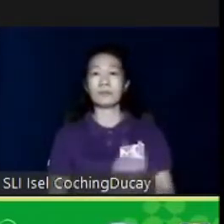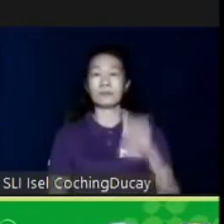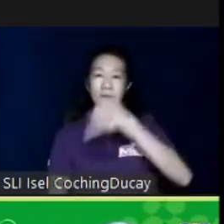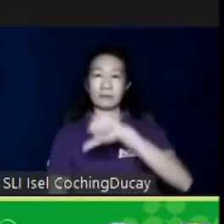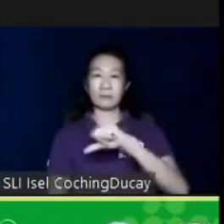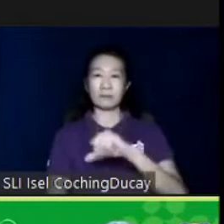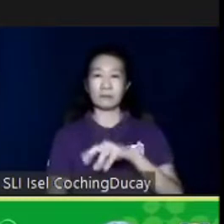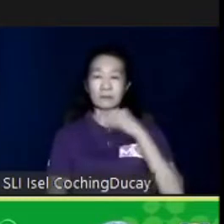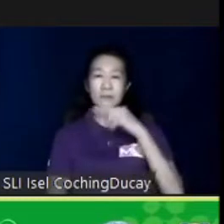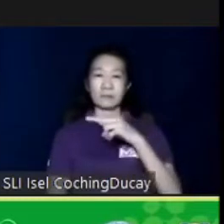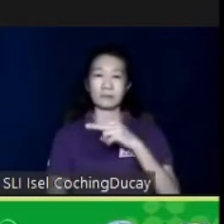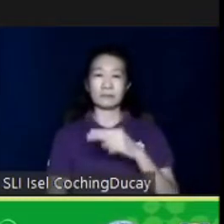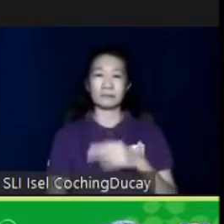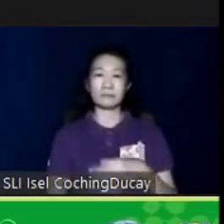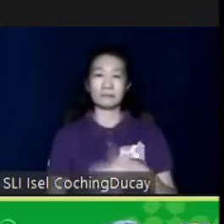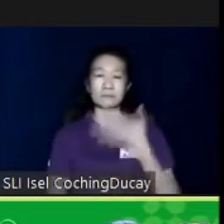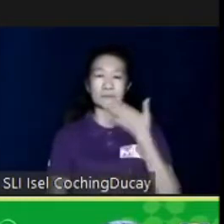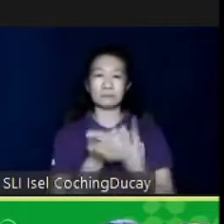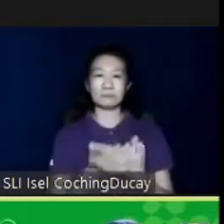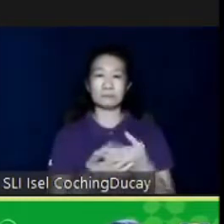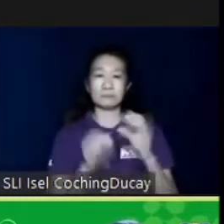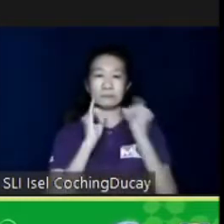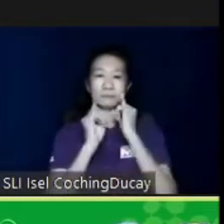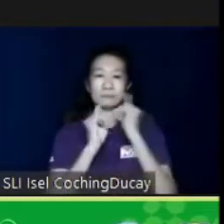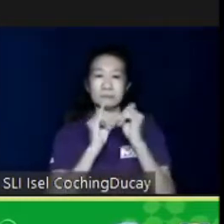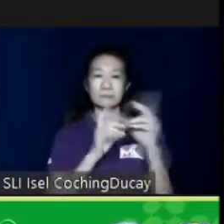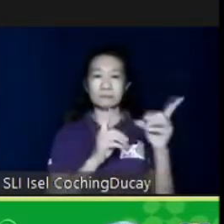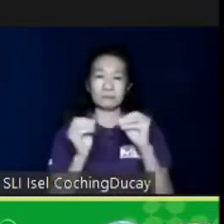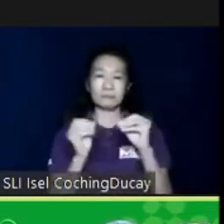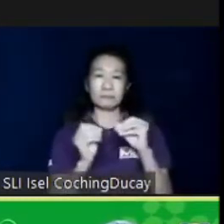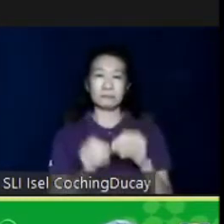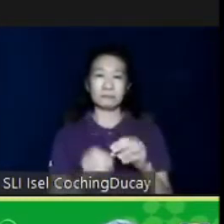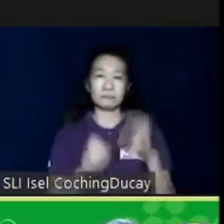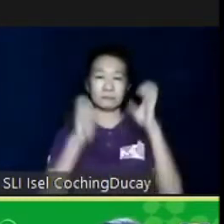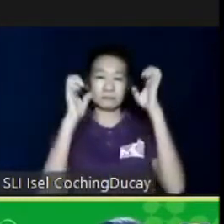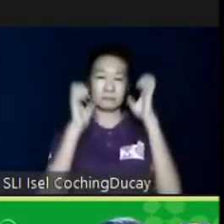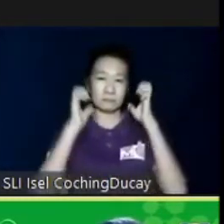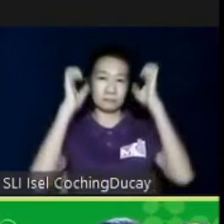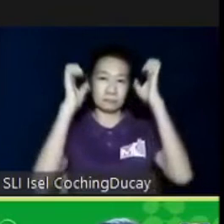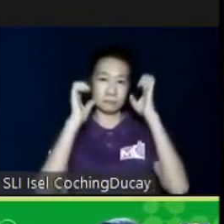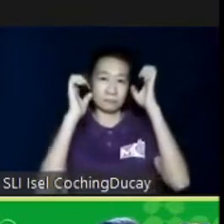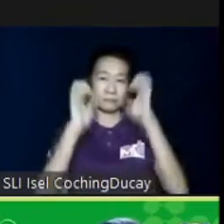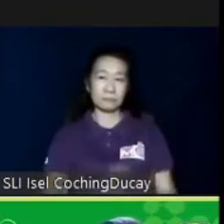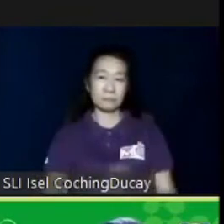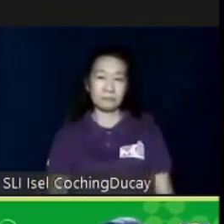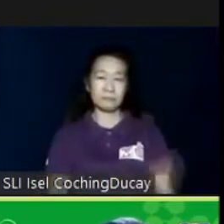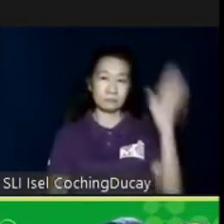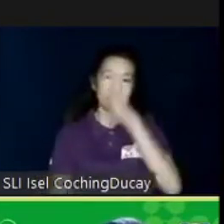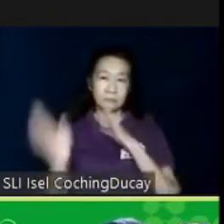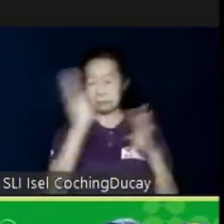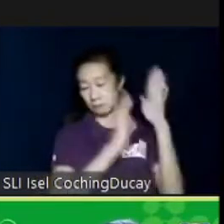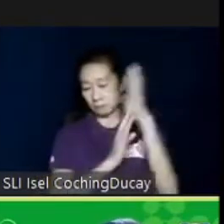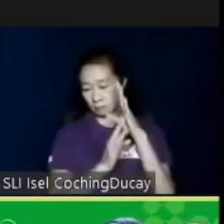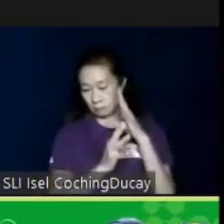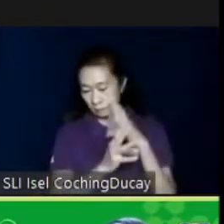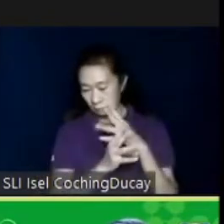do well in interviews. So, what they did is they have exercises, problem-solving exercises